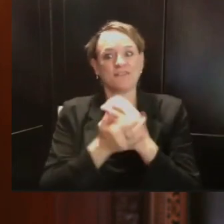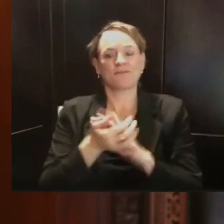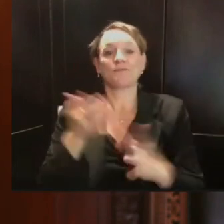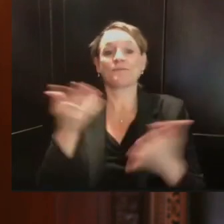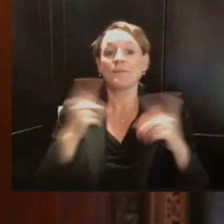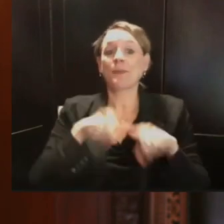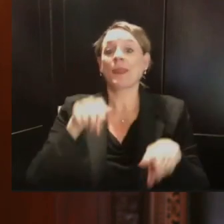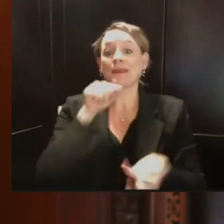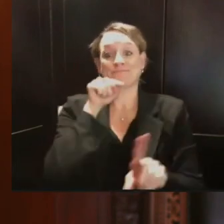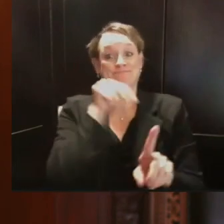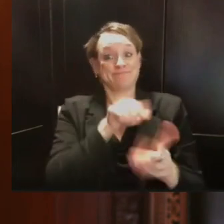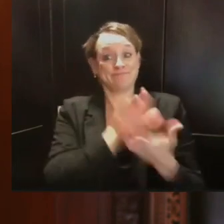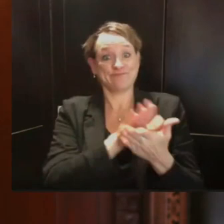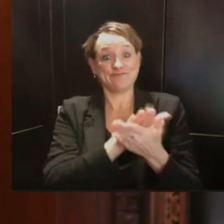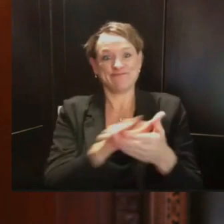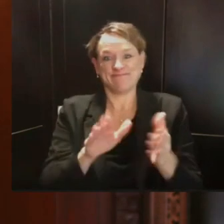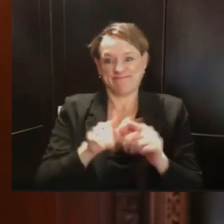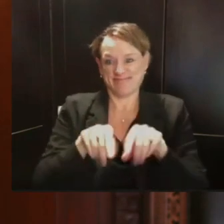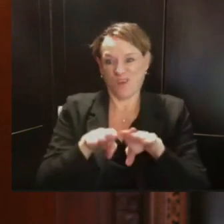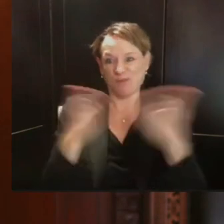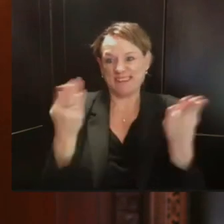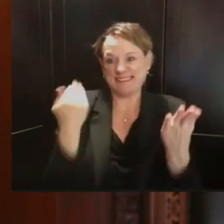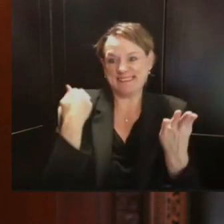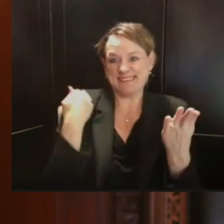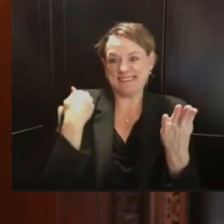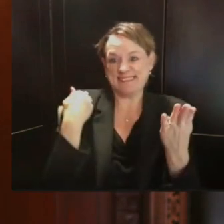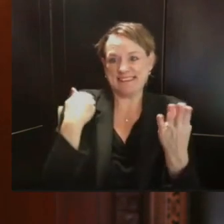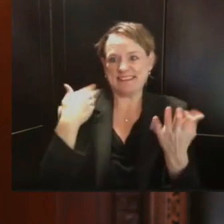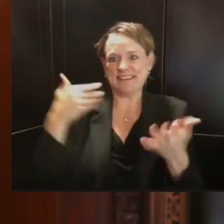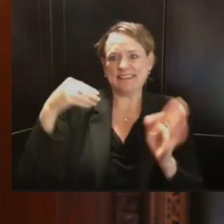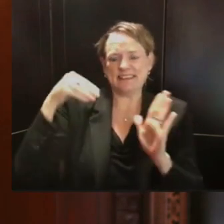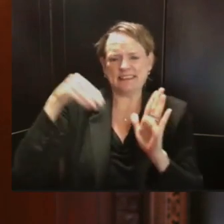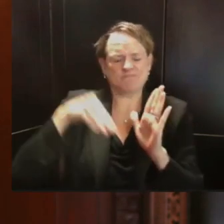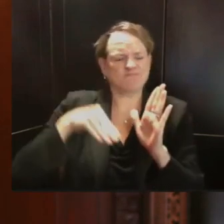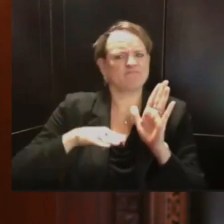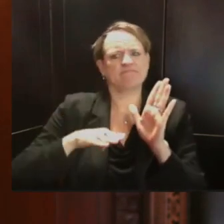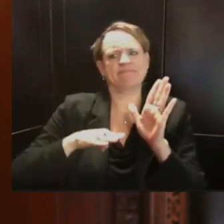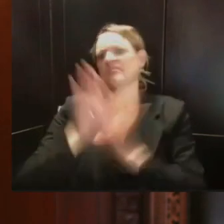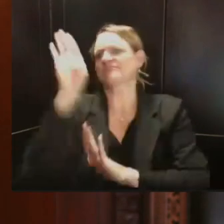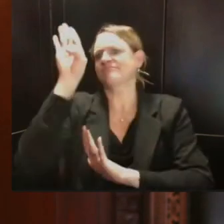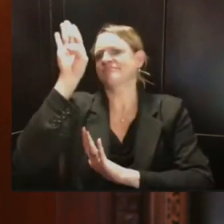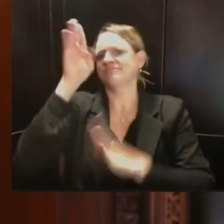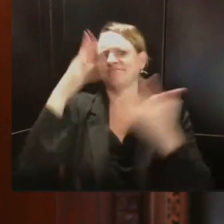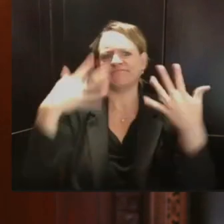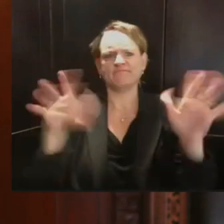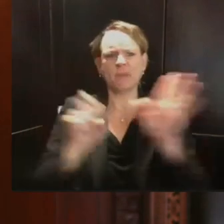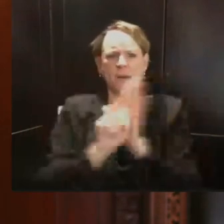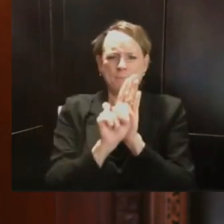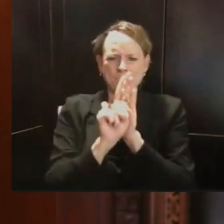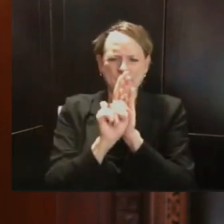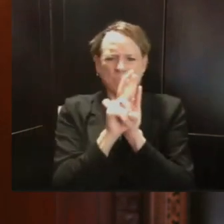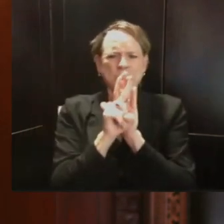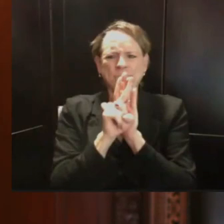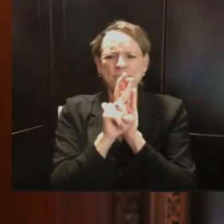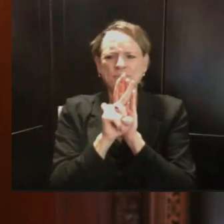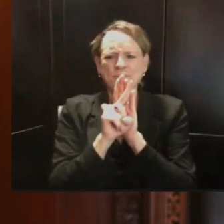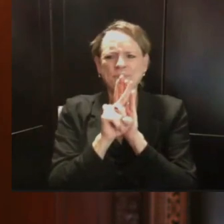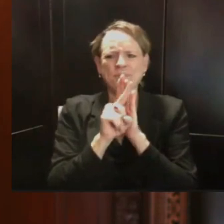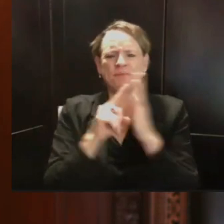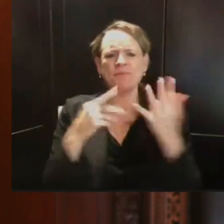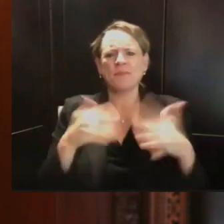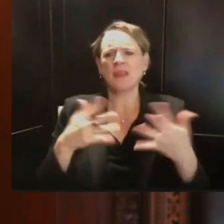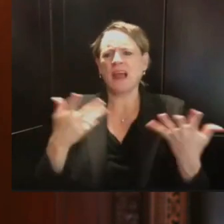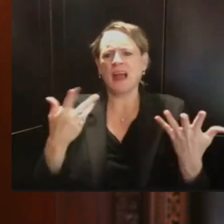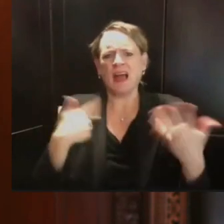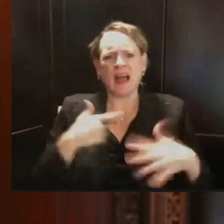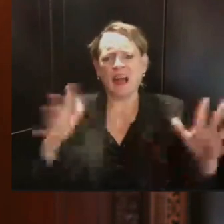Wisconsin is now experiencing unprecedented near exponential growth of the number of COVID-19 cases in our state,